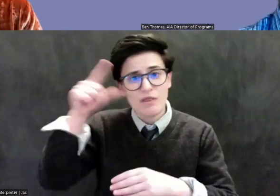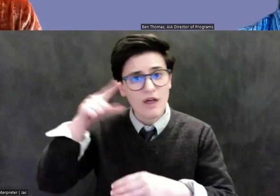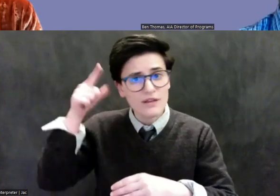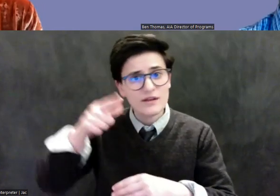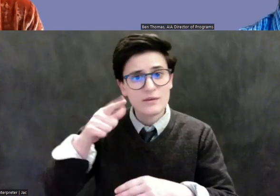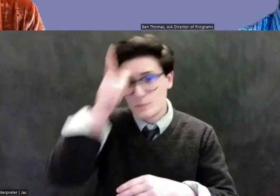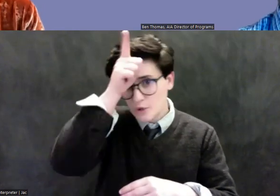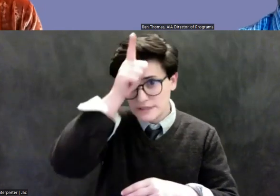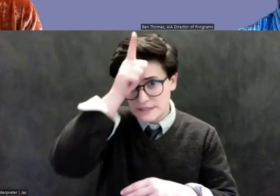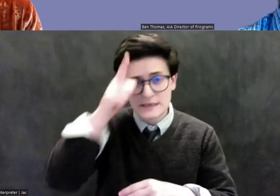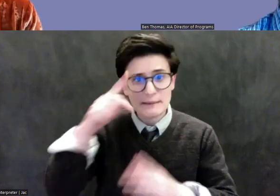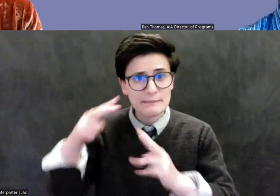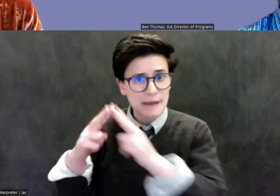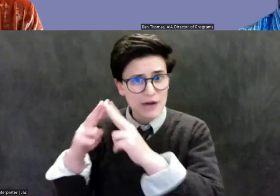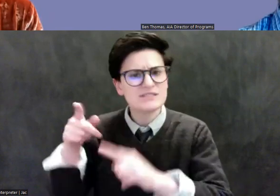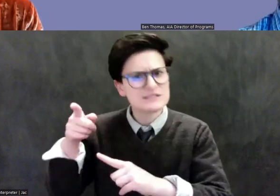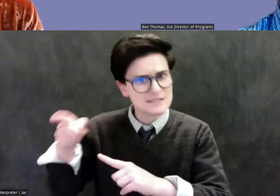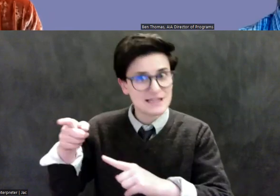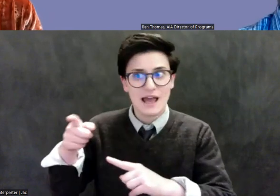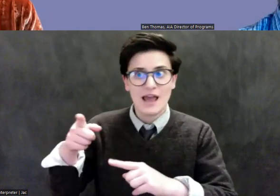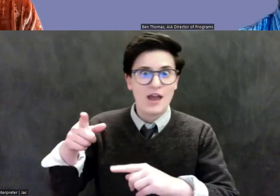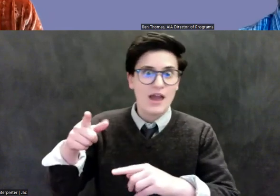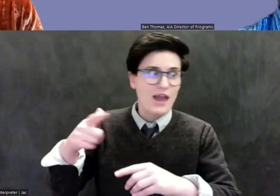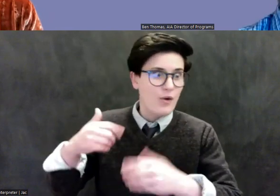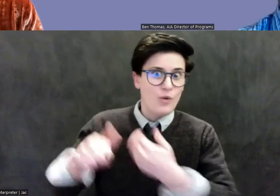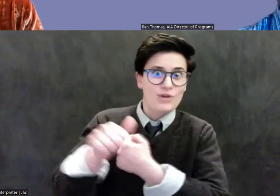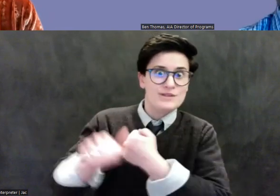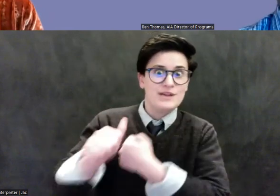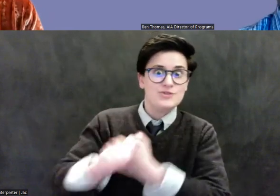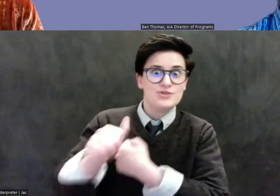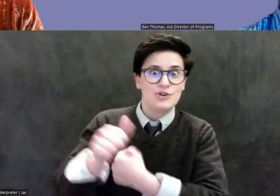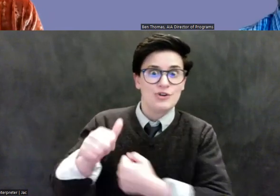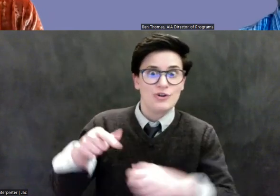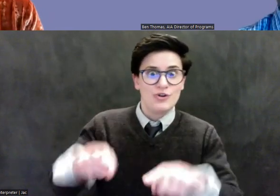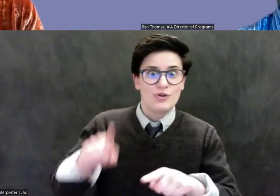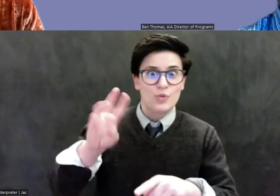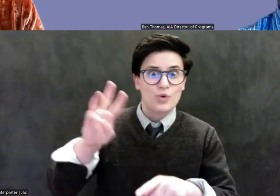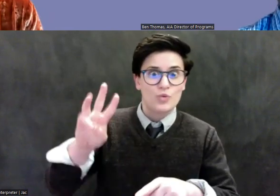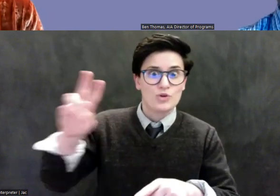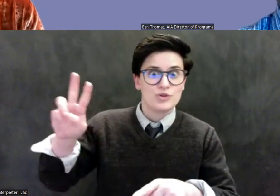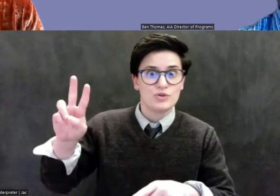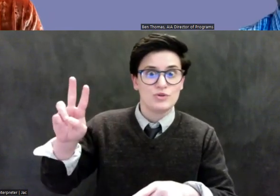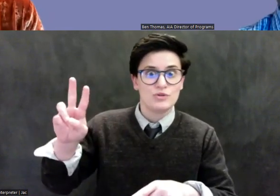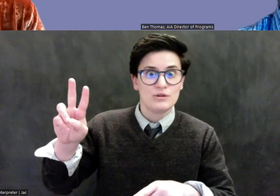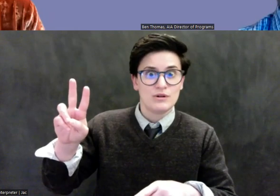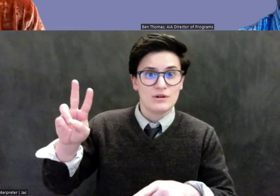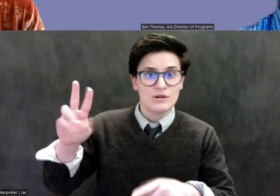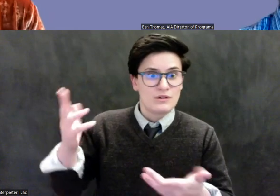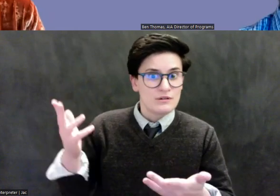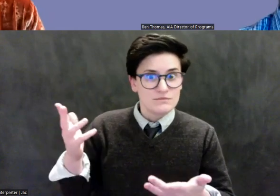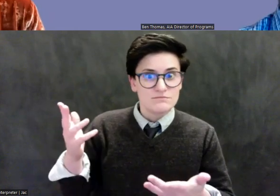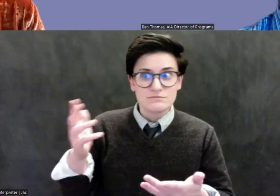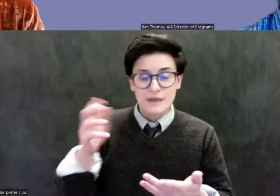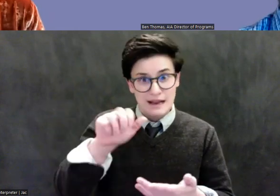complete threat of annihilation in World War II. Um, and certainly, you know, the AIA